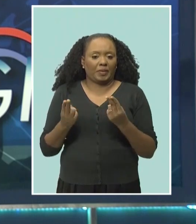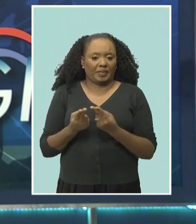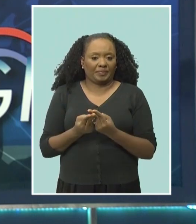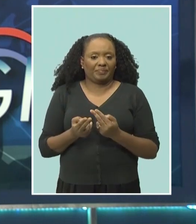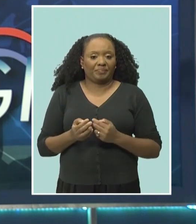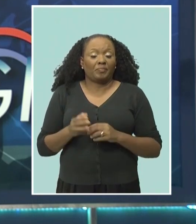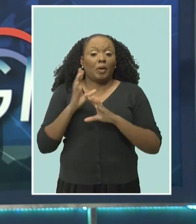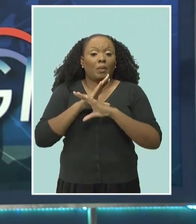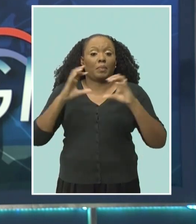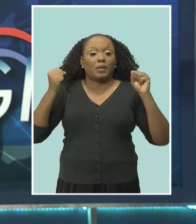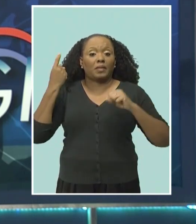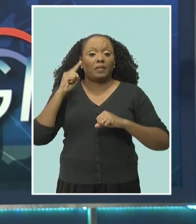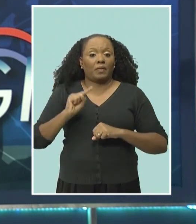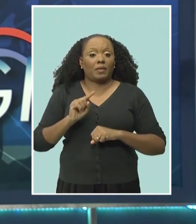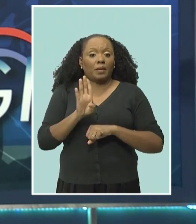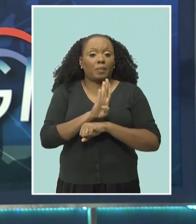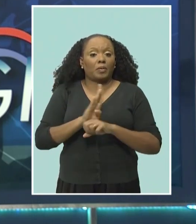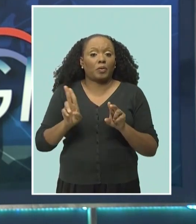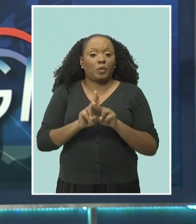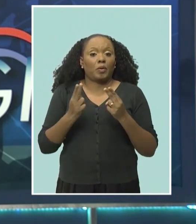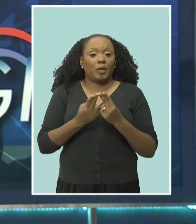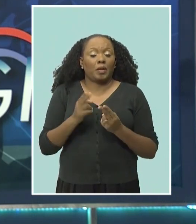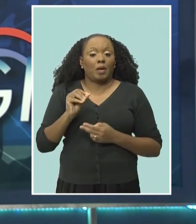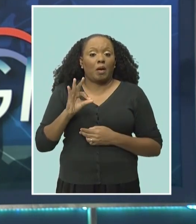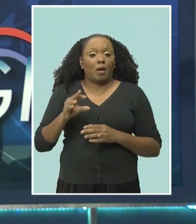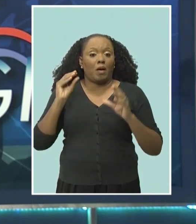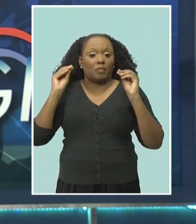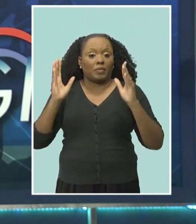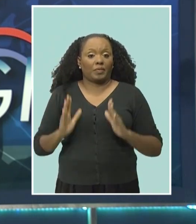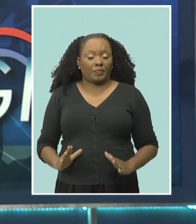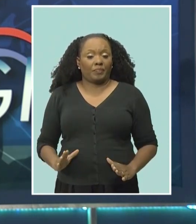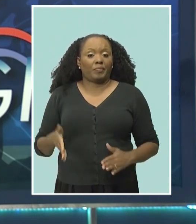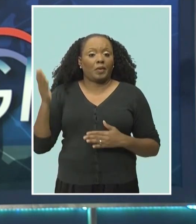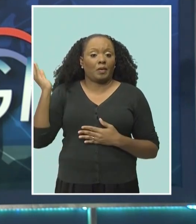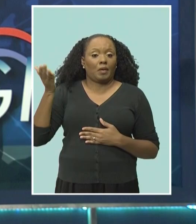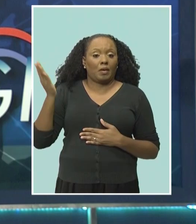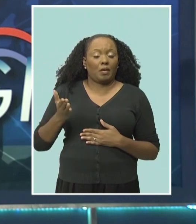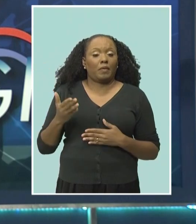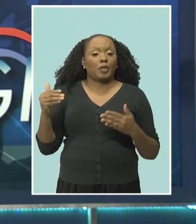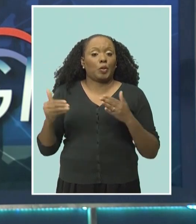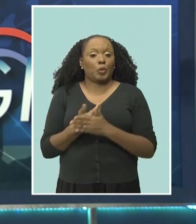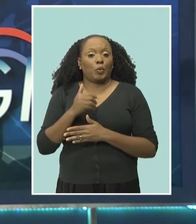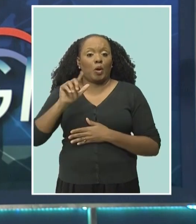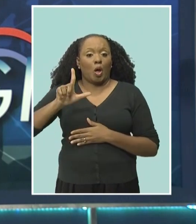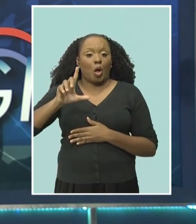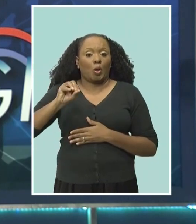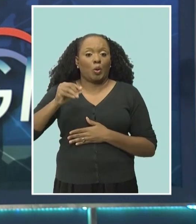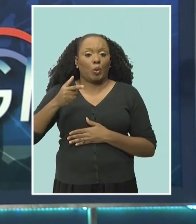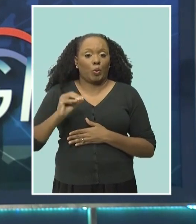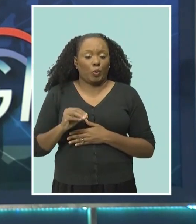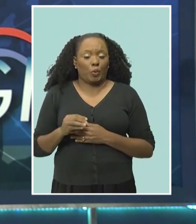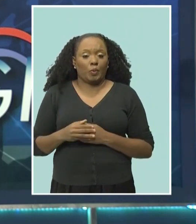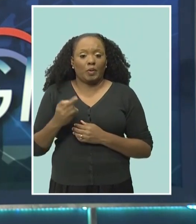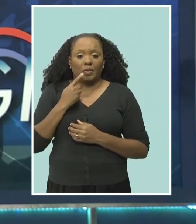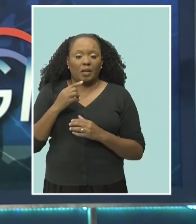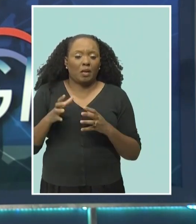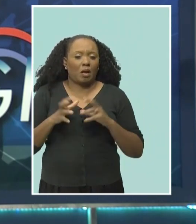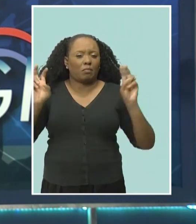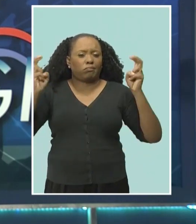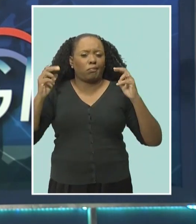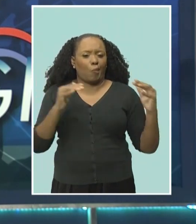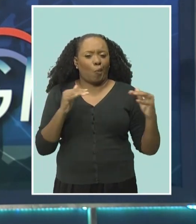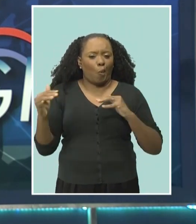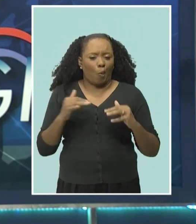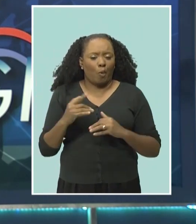of Teachers, Rudy Lovell. He was speaking at the launch of a new logo for the teachers' union. Mr. Lovell says all-out war is being waged to